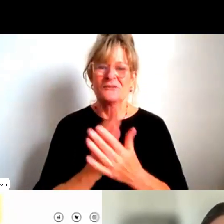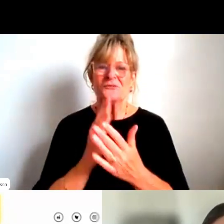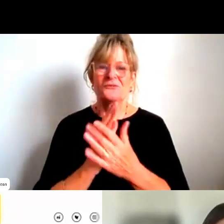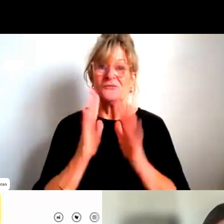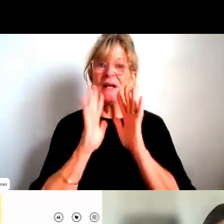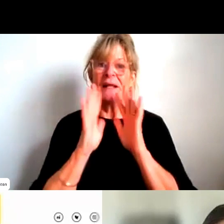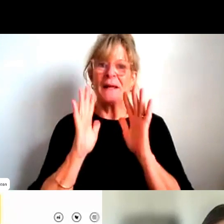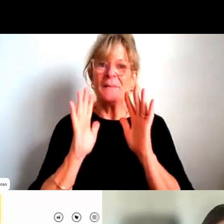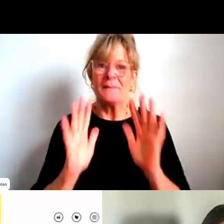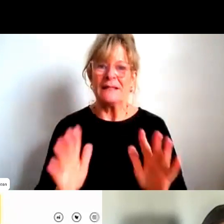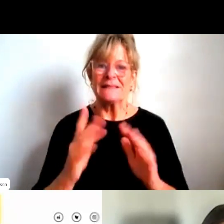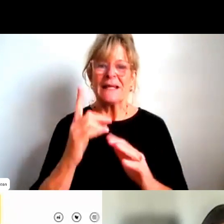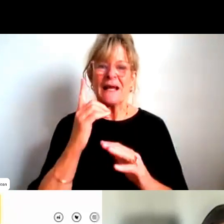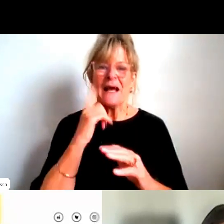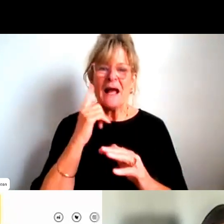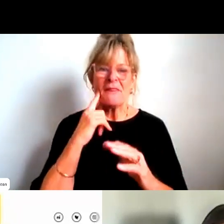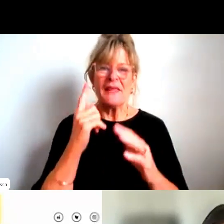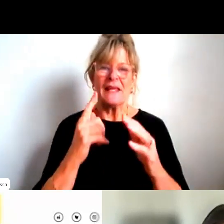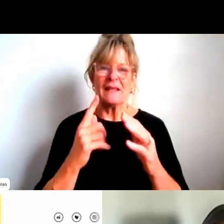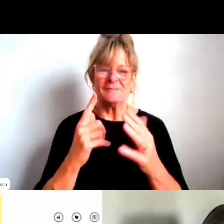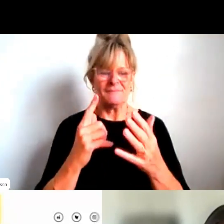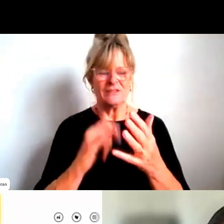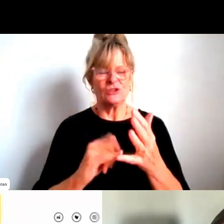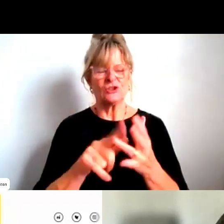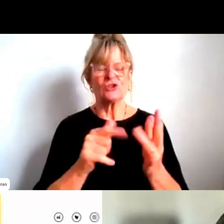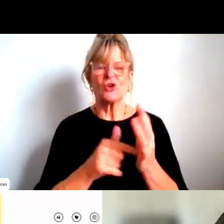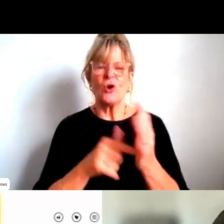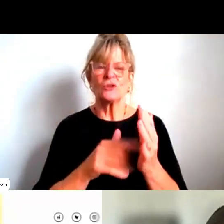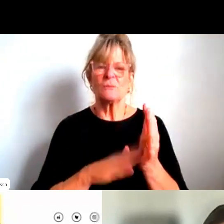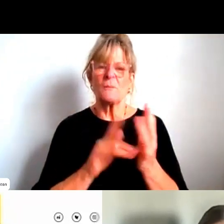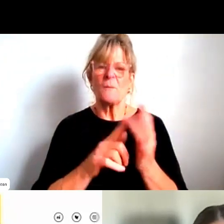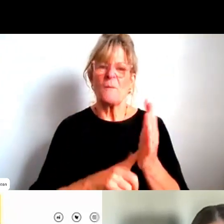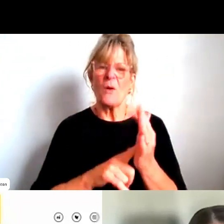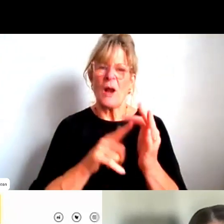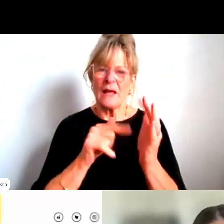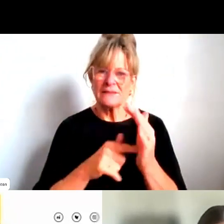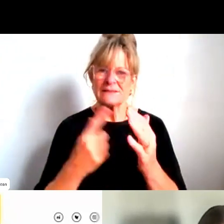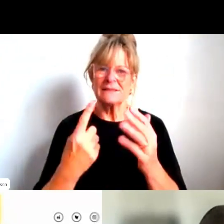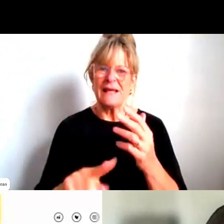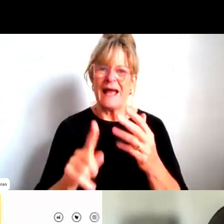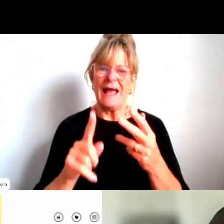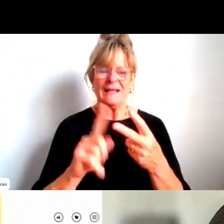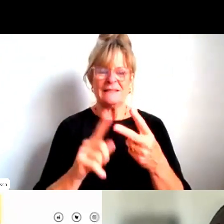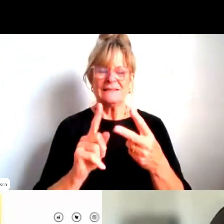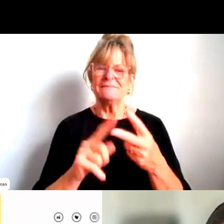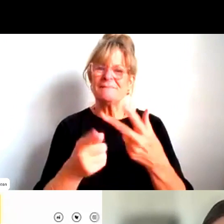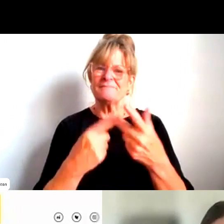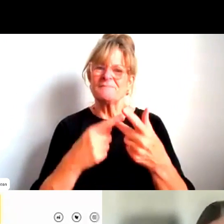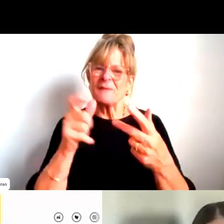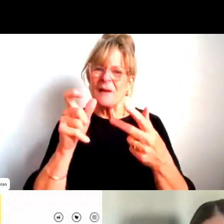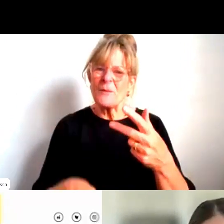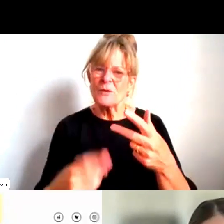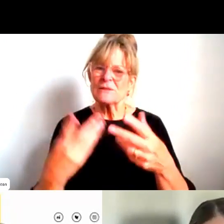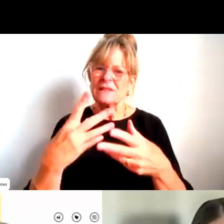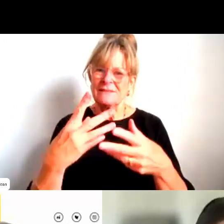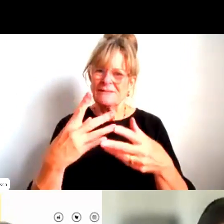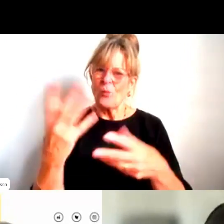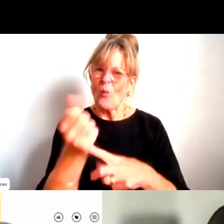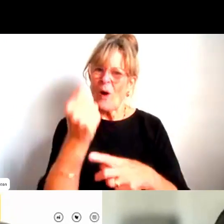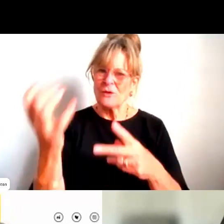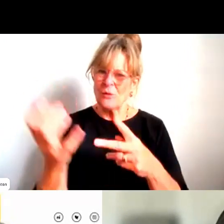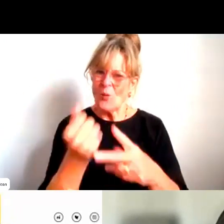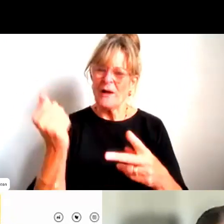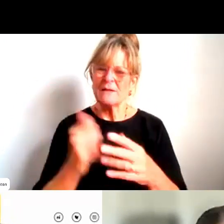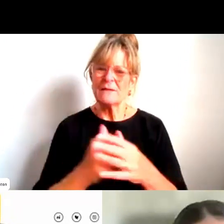Boland and Dizzy Gillespie were the only other two. So the Belinda Clark Award, thank you very much. And apologies to Belinda Clark, it was amazing. But she